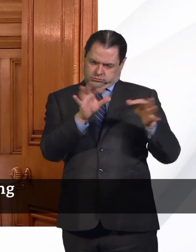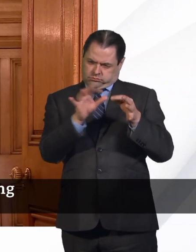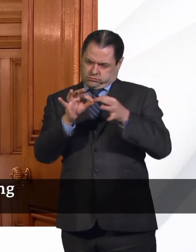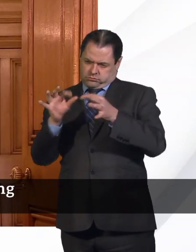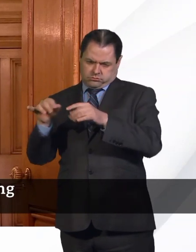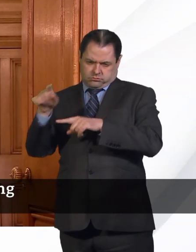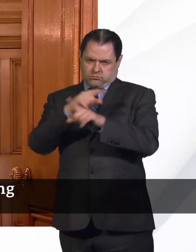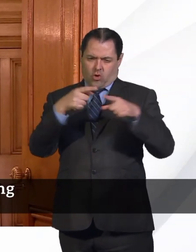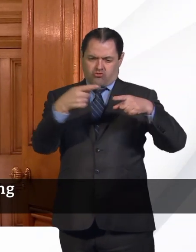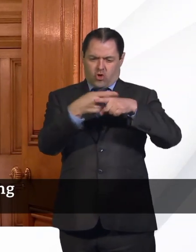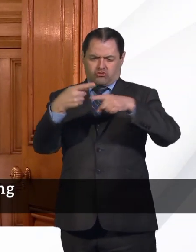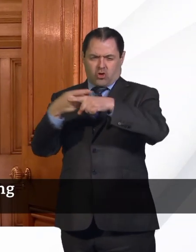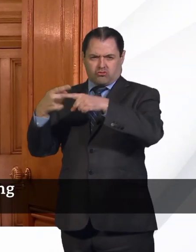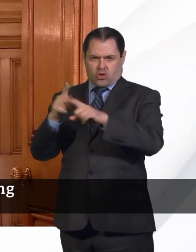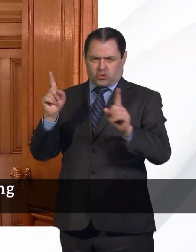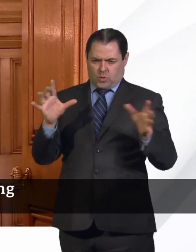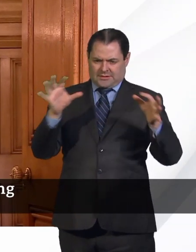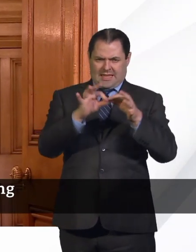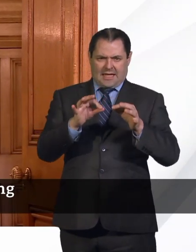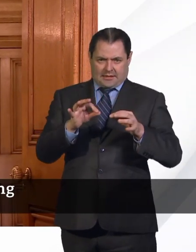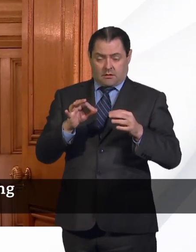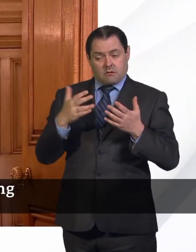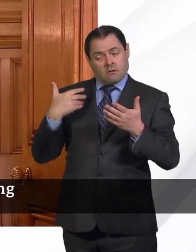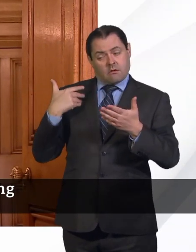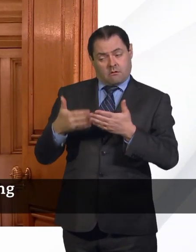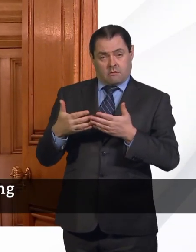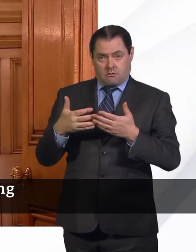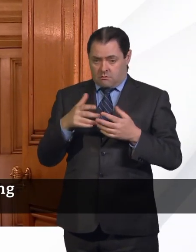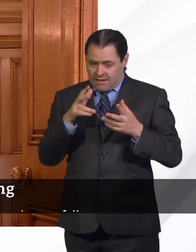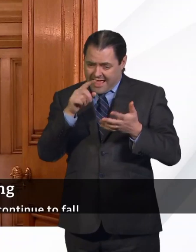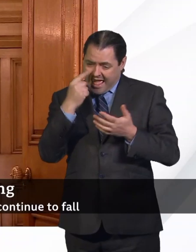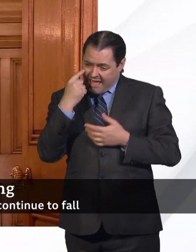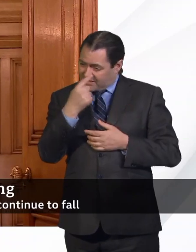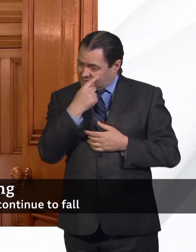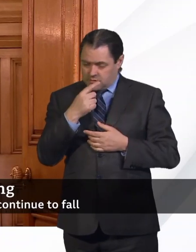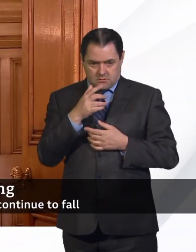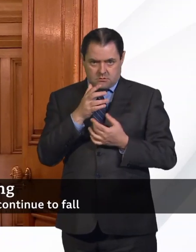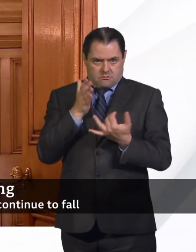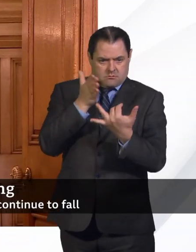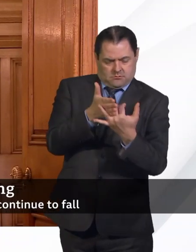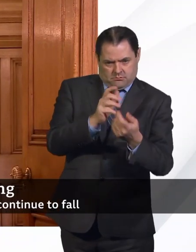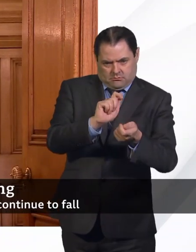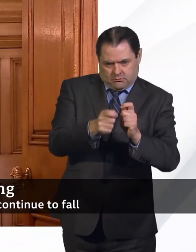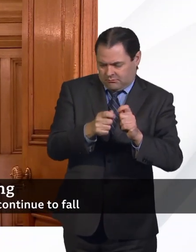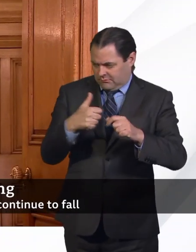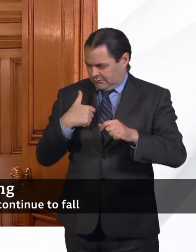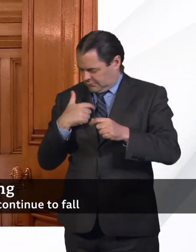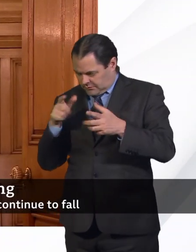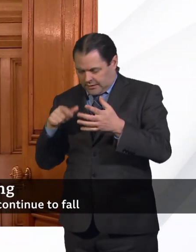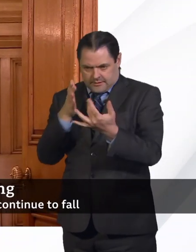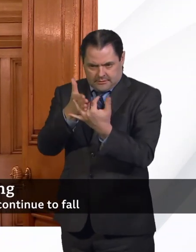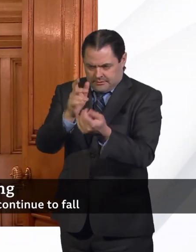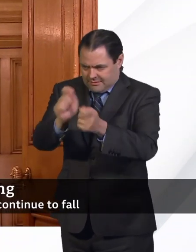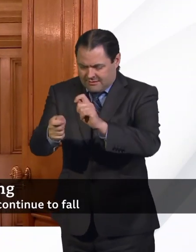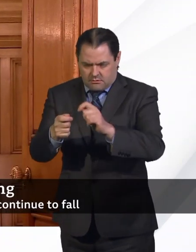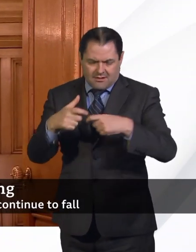through this, we've been putting in place the actions that we think have been needed from the evidence that we've got, and we need to